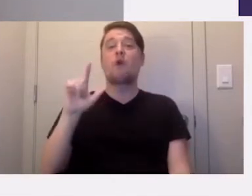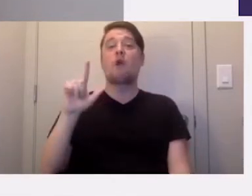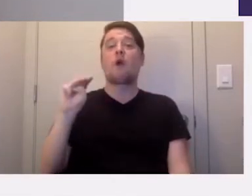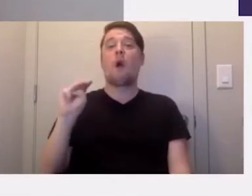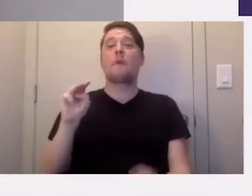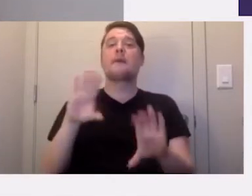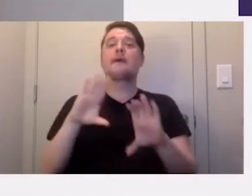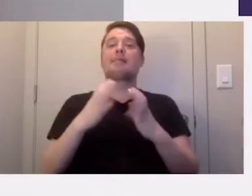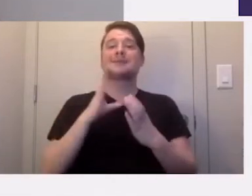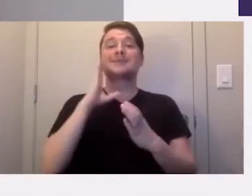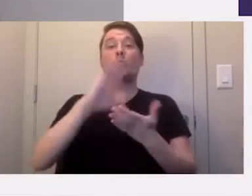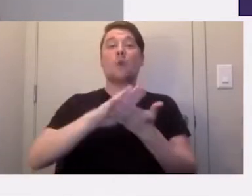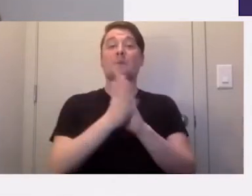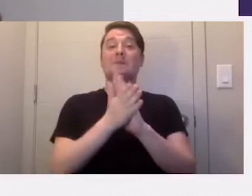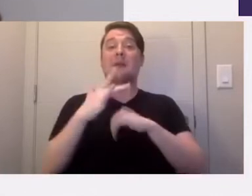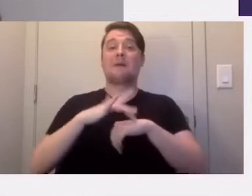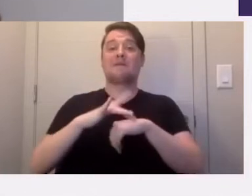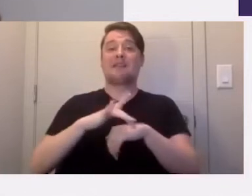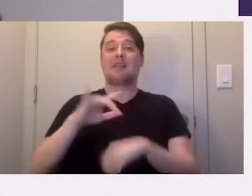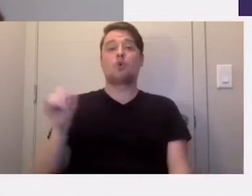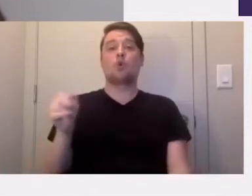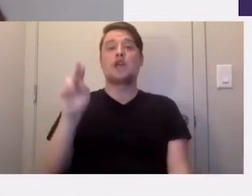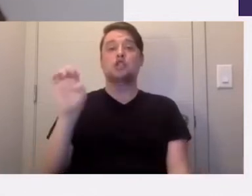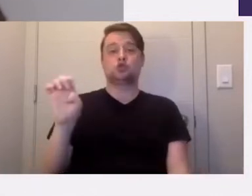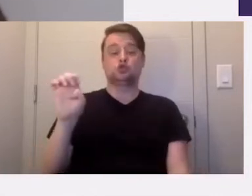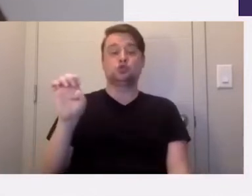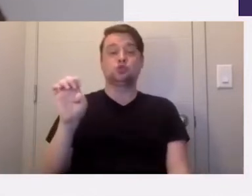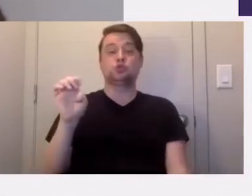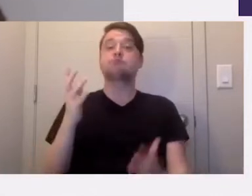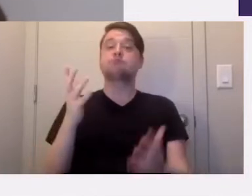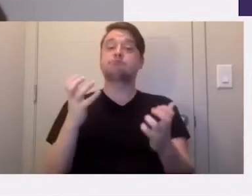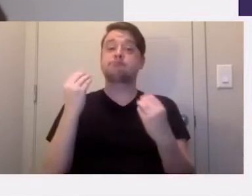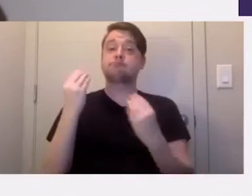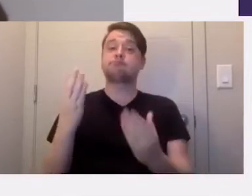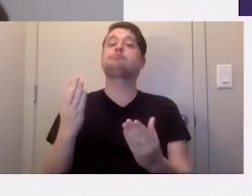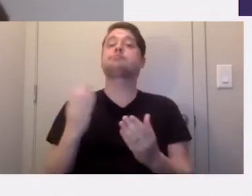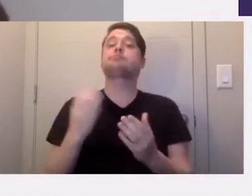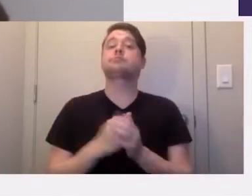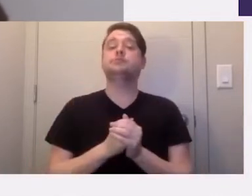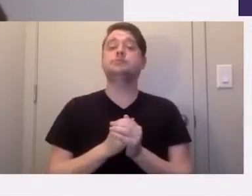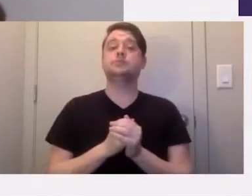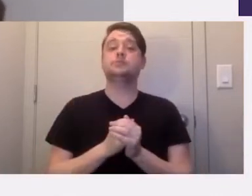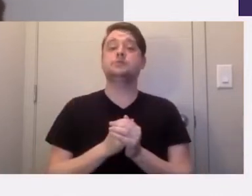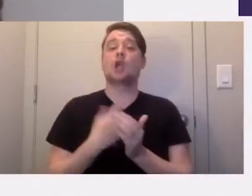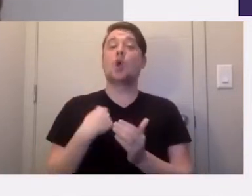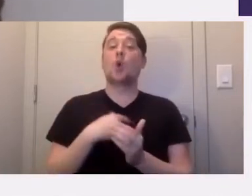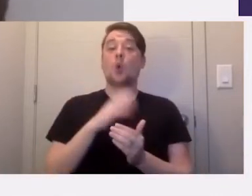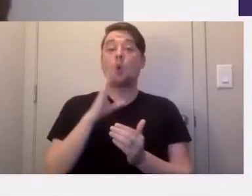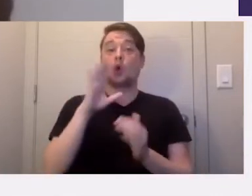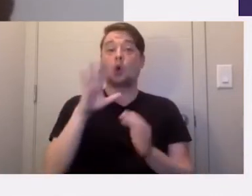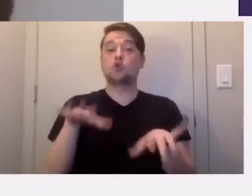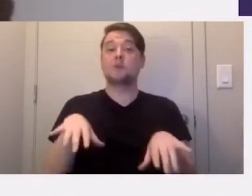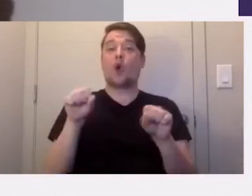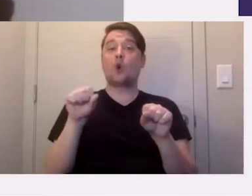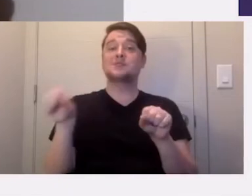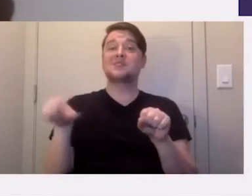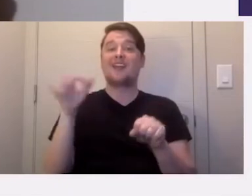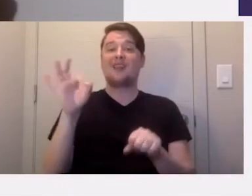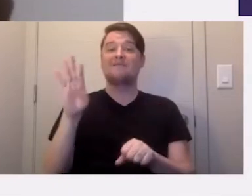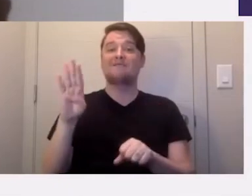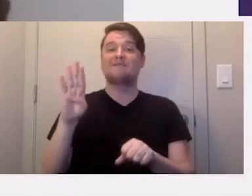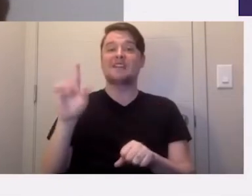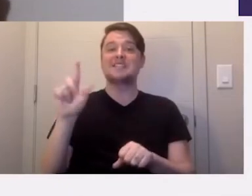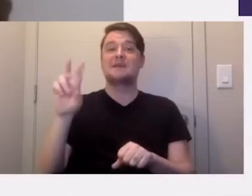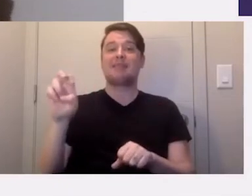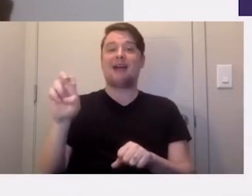to become available in June. I also wanted to let you know that we are going to be hosting another Facebook Live session